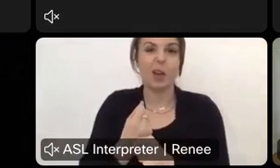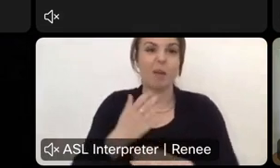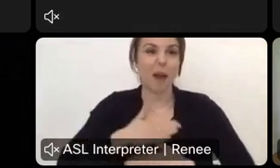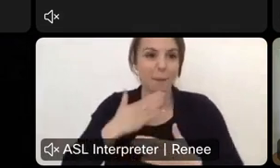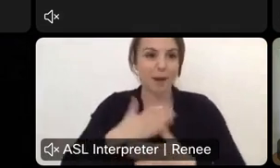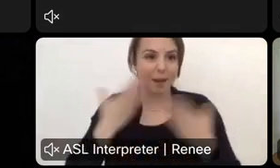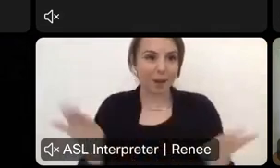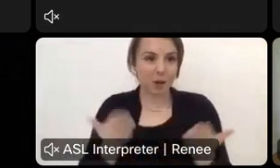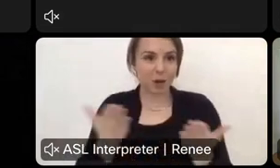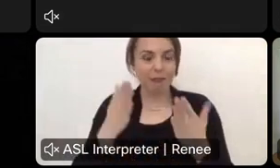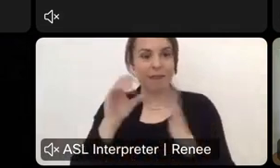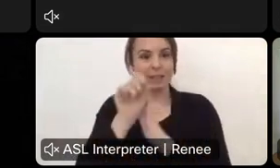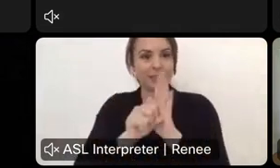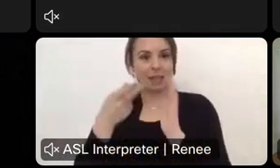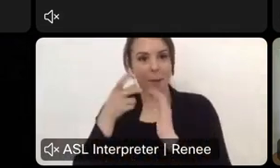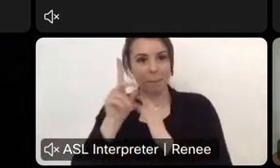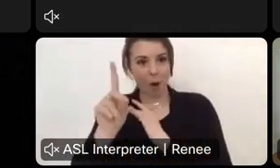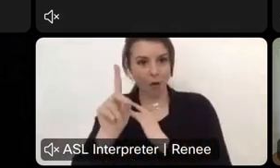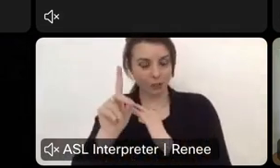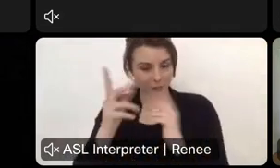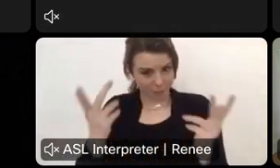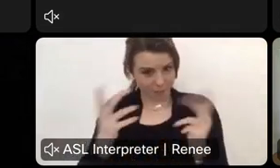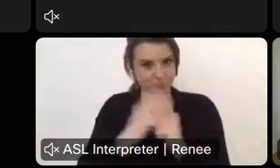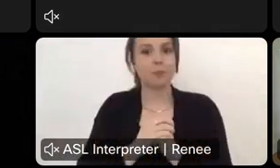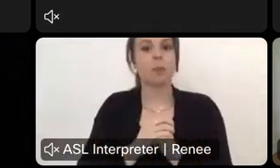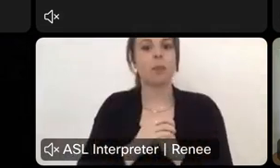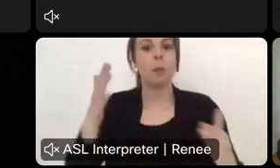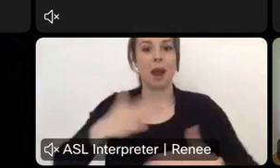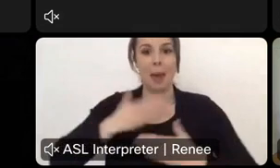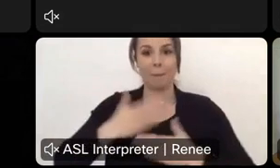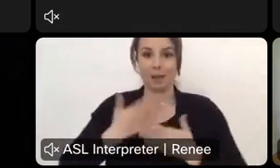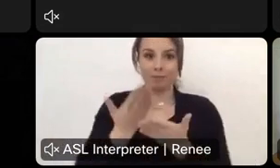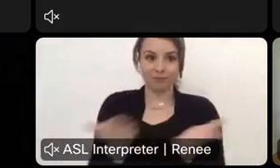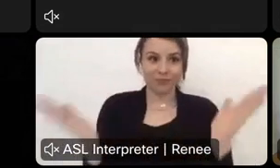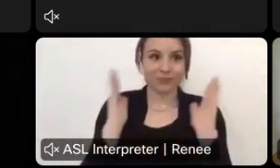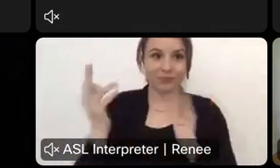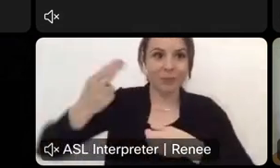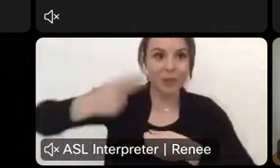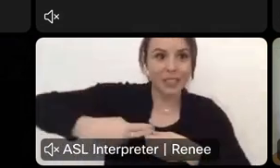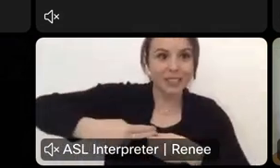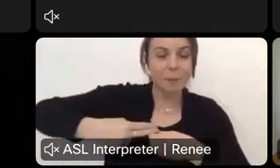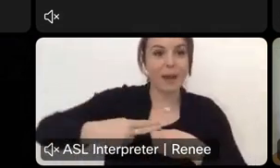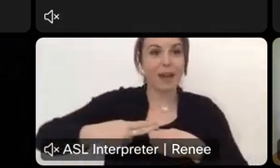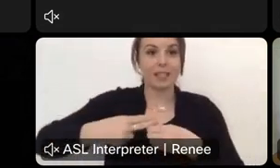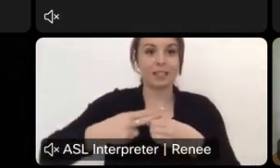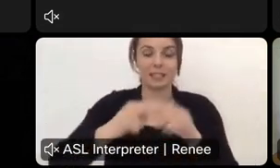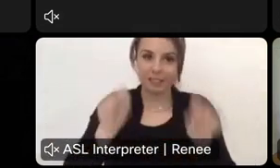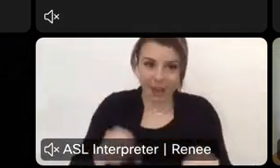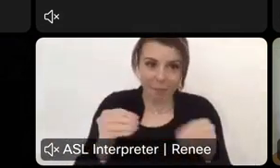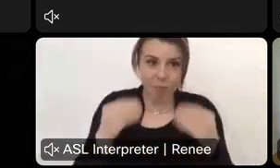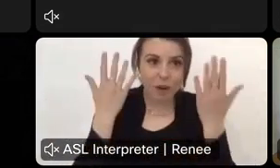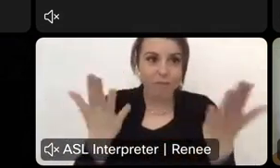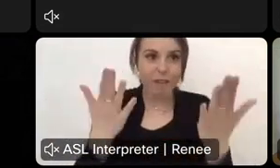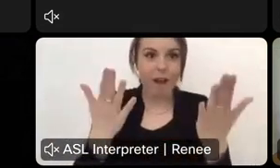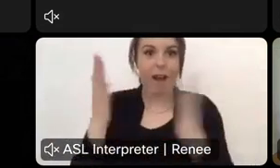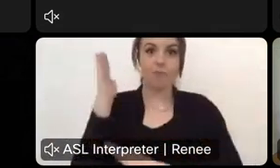division for that period of time. And we're happy that you all were able to have the time to participate with us so that we could provide our